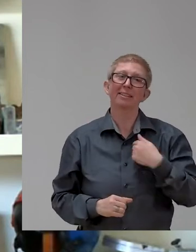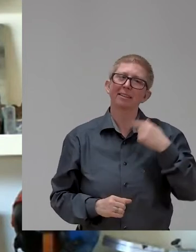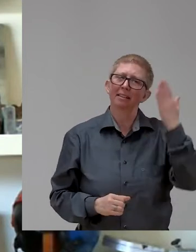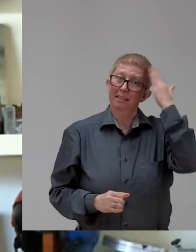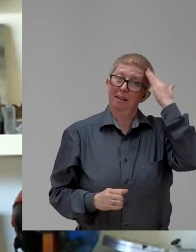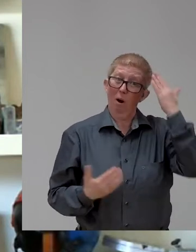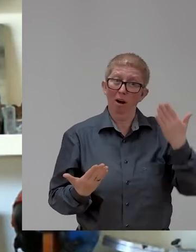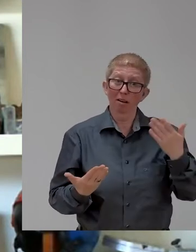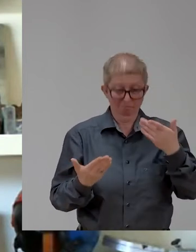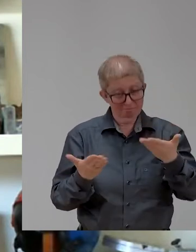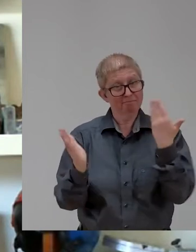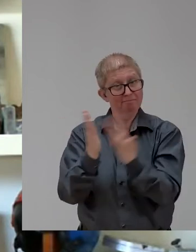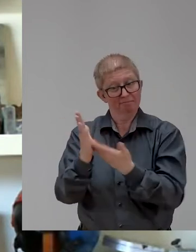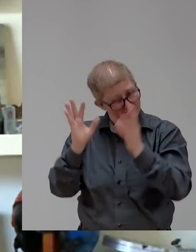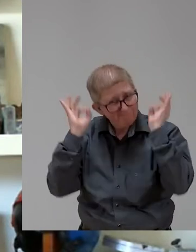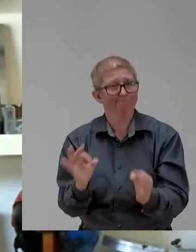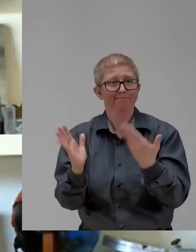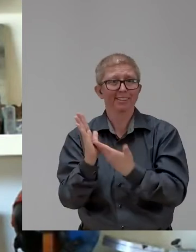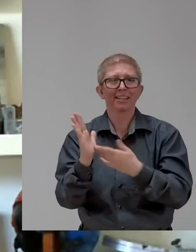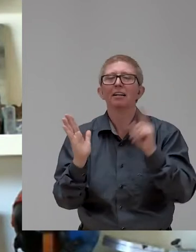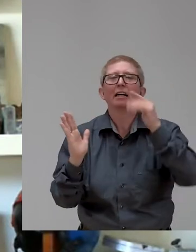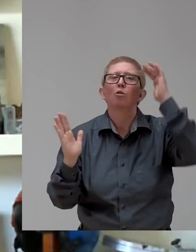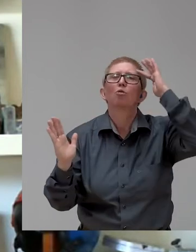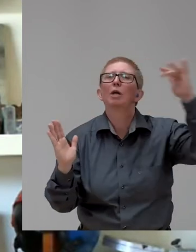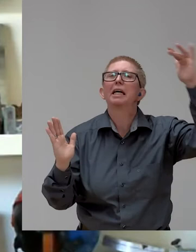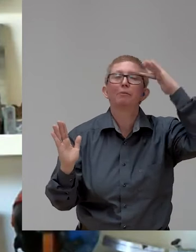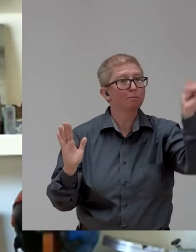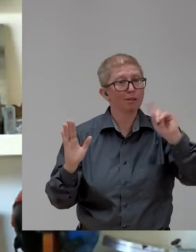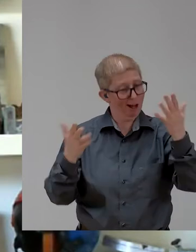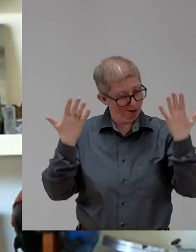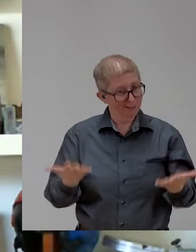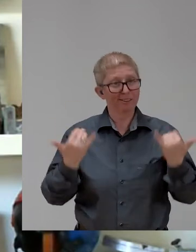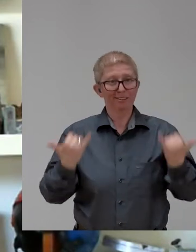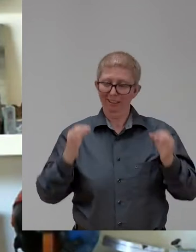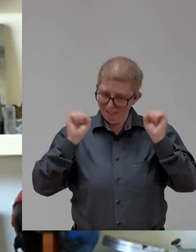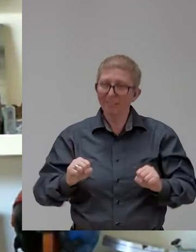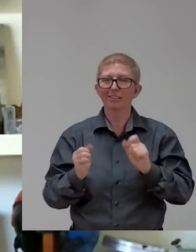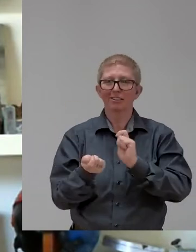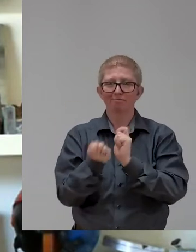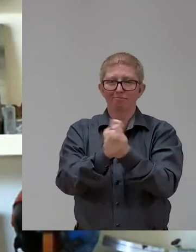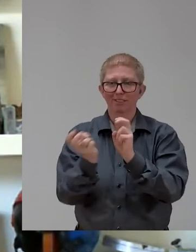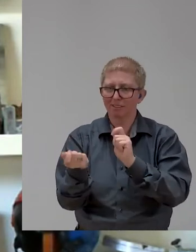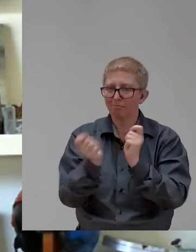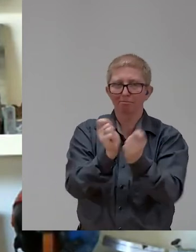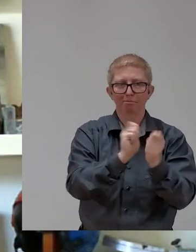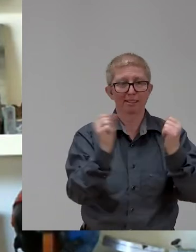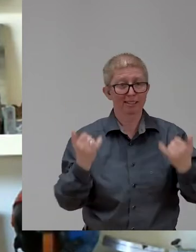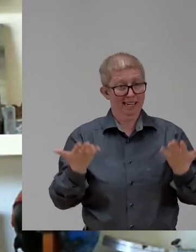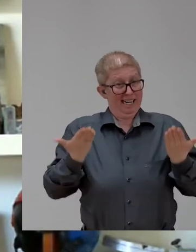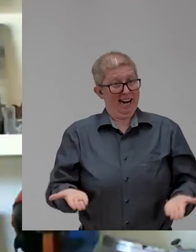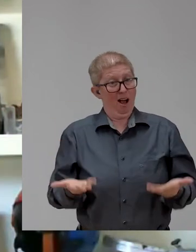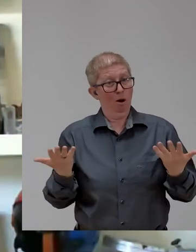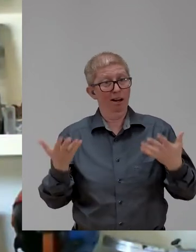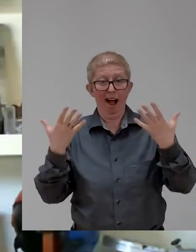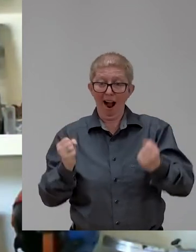that some of my dreams were fulfilled here in Israel. Where we have now legislation for Israel